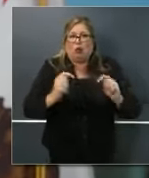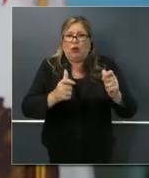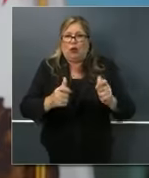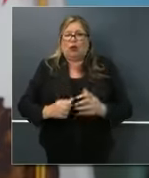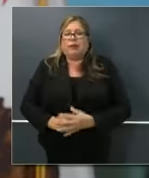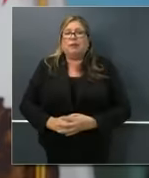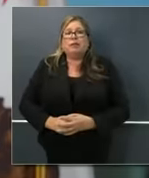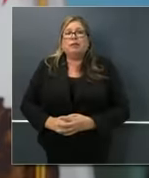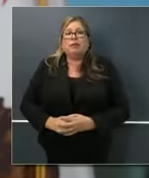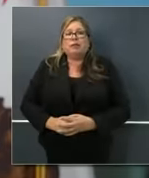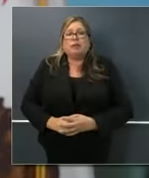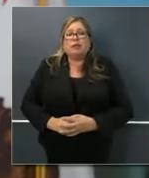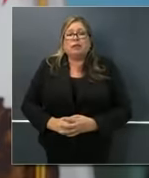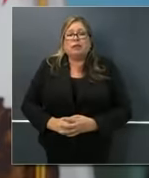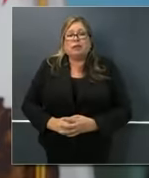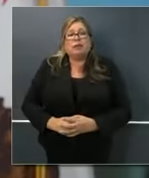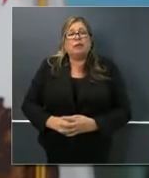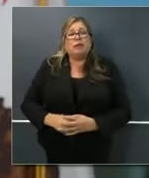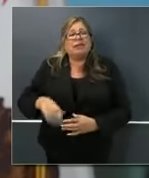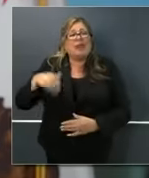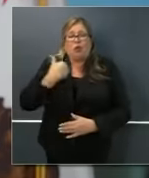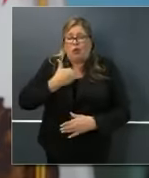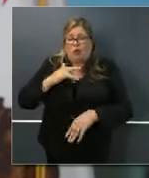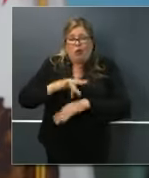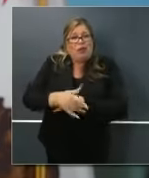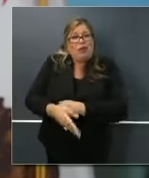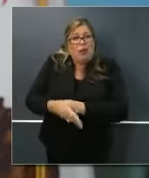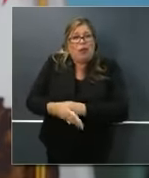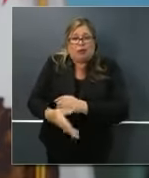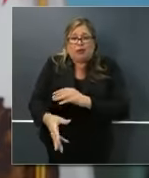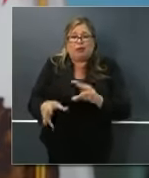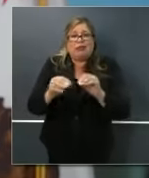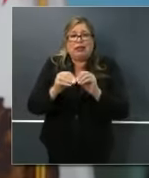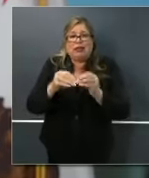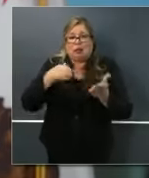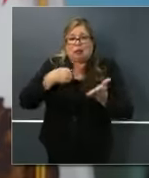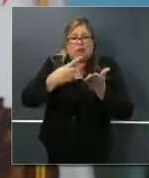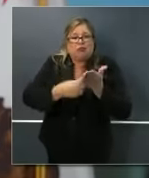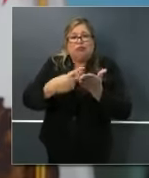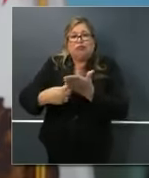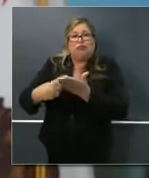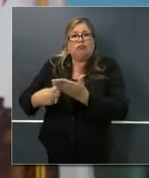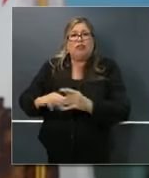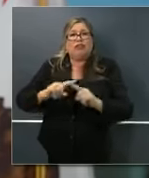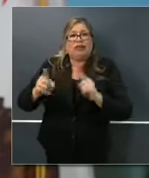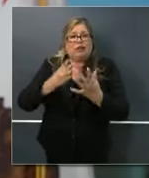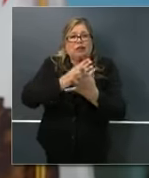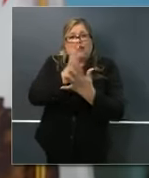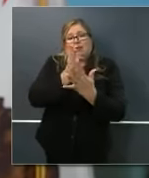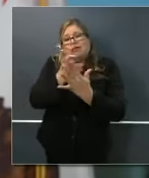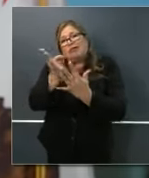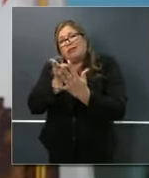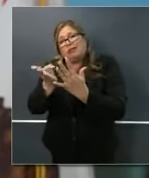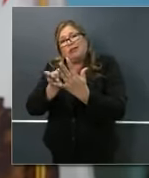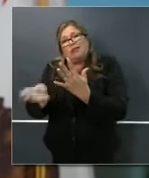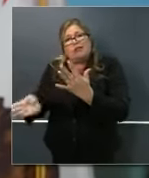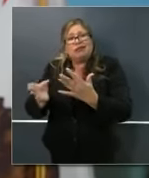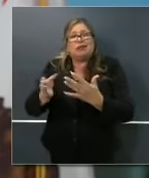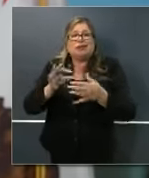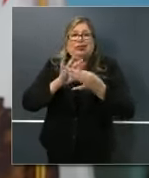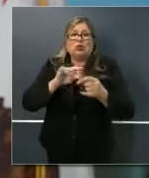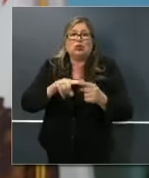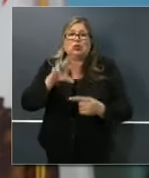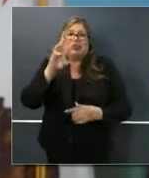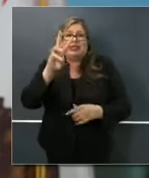order of business early morning meeting about all of these new divisions of labor related to those